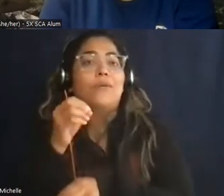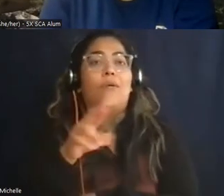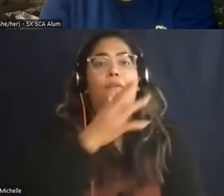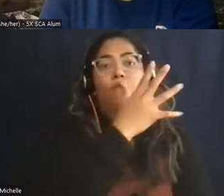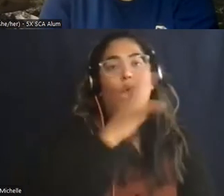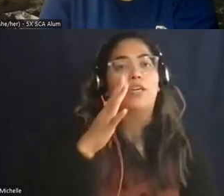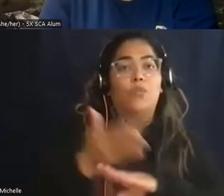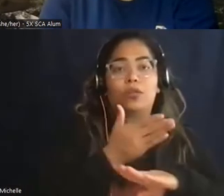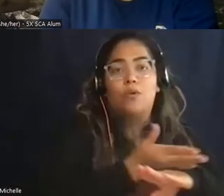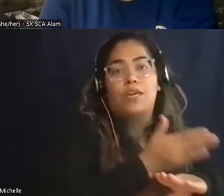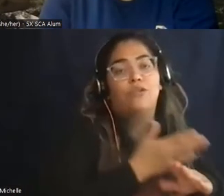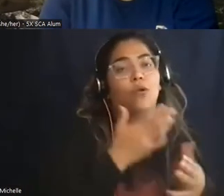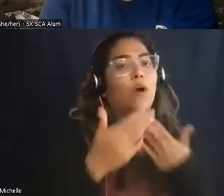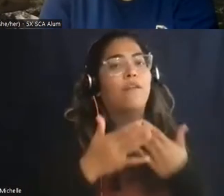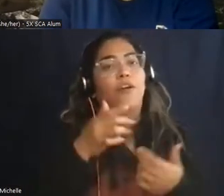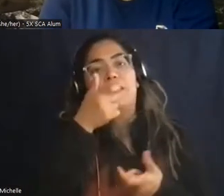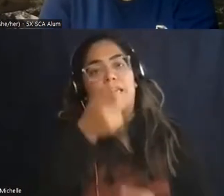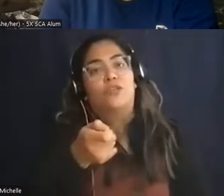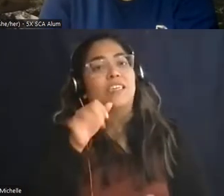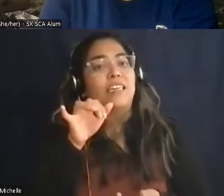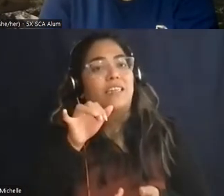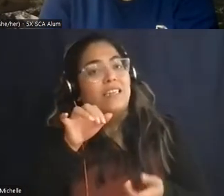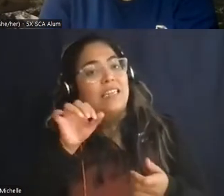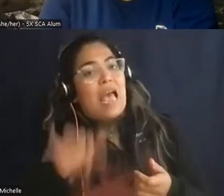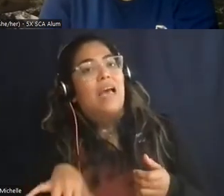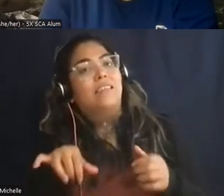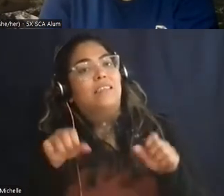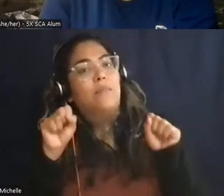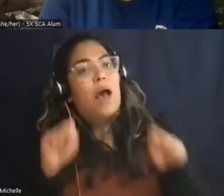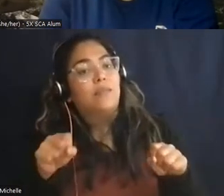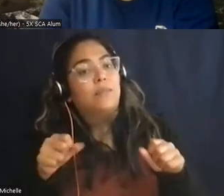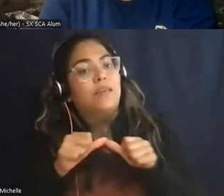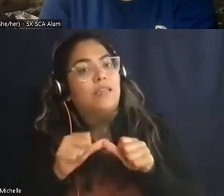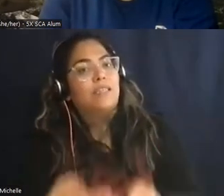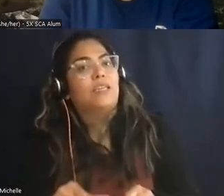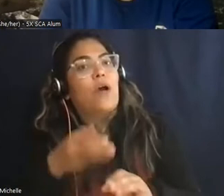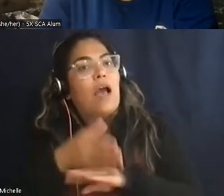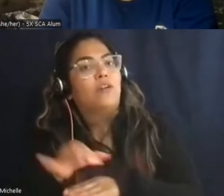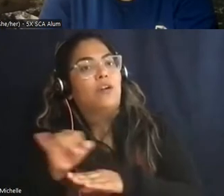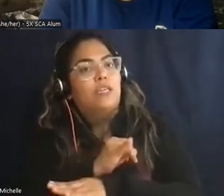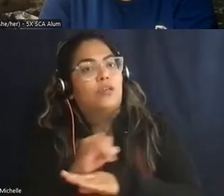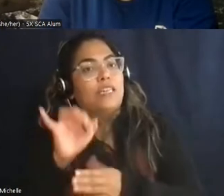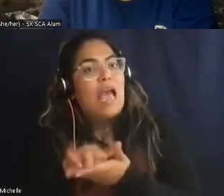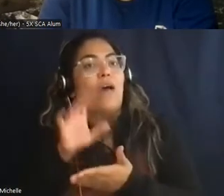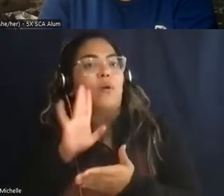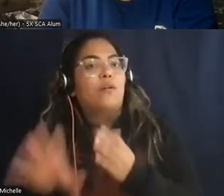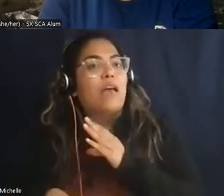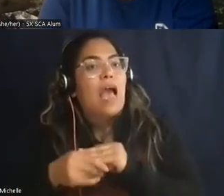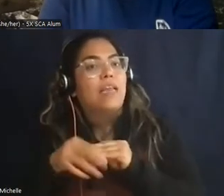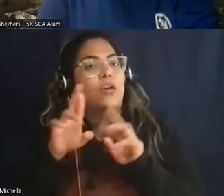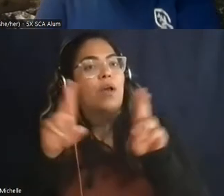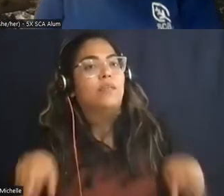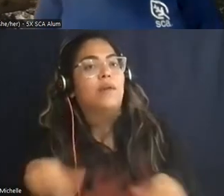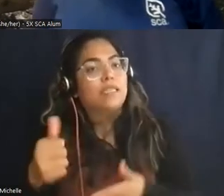so that's yet another way even possibly proceeding or after an internship that can also be added to your resume to help you